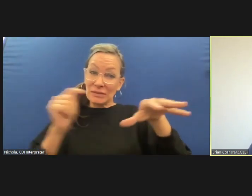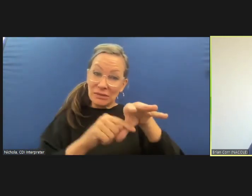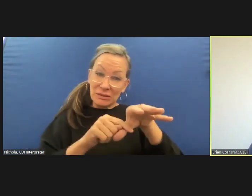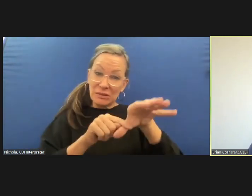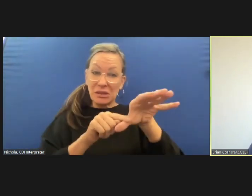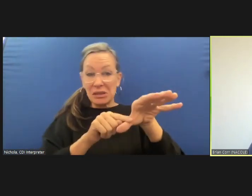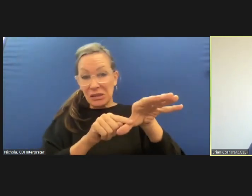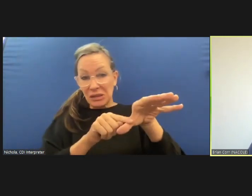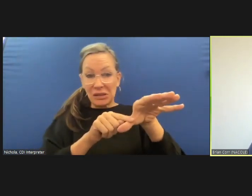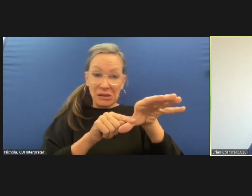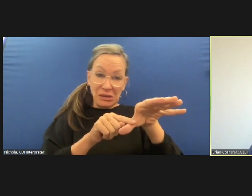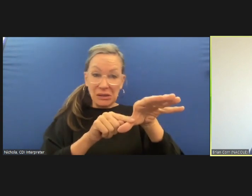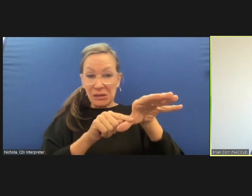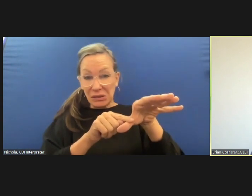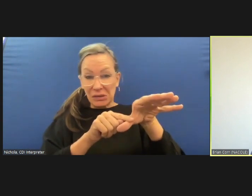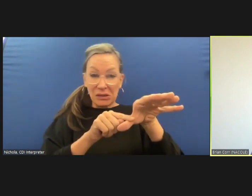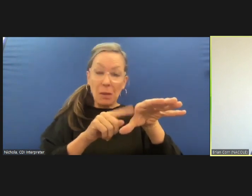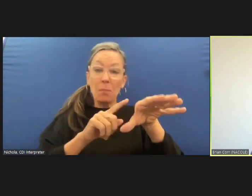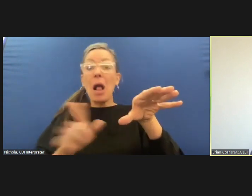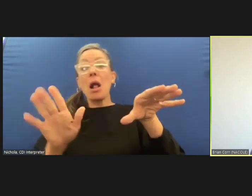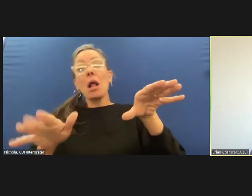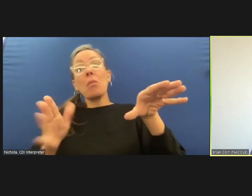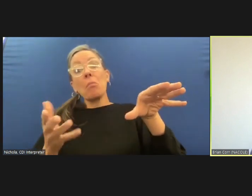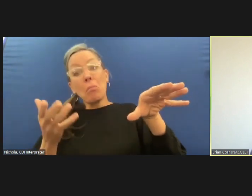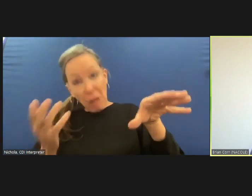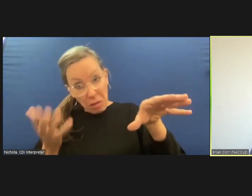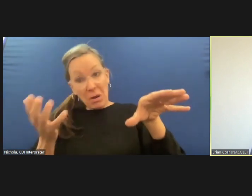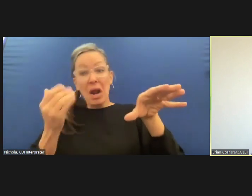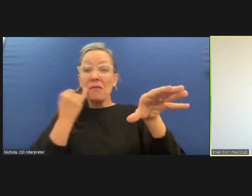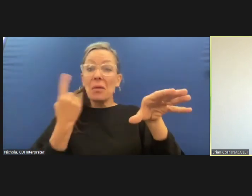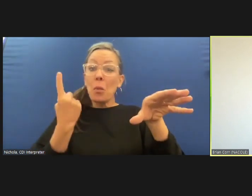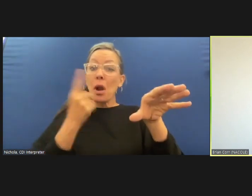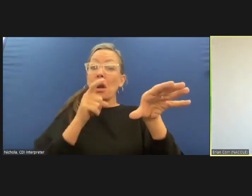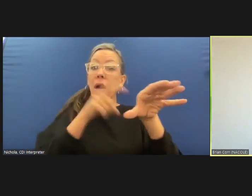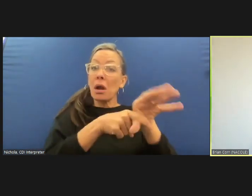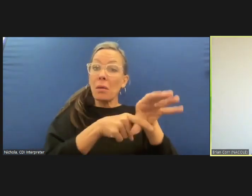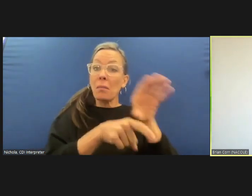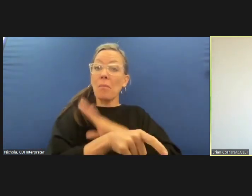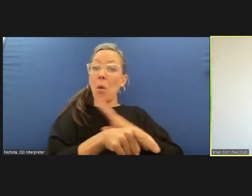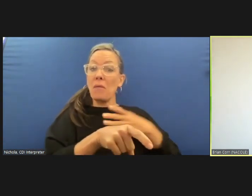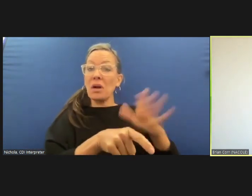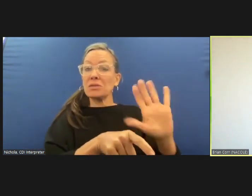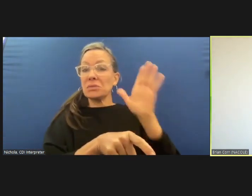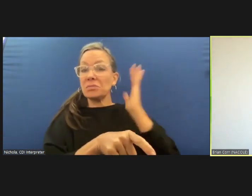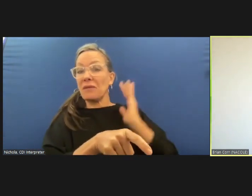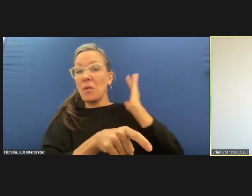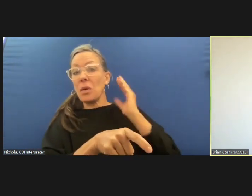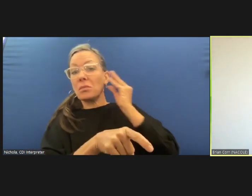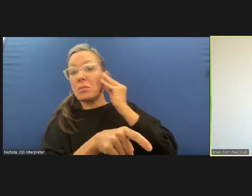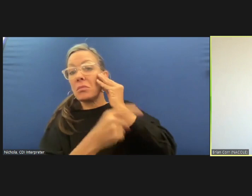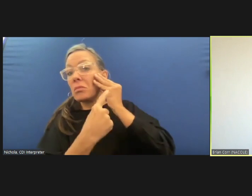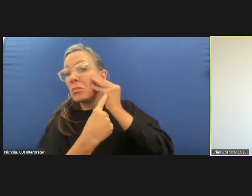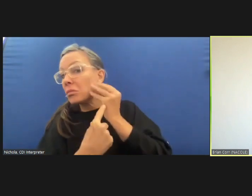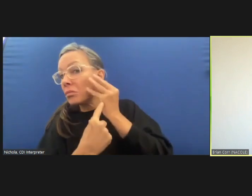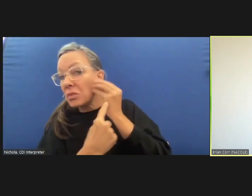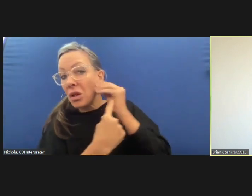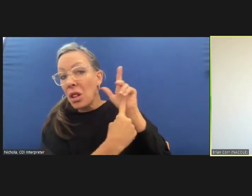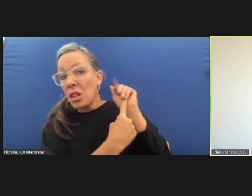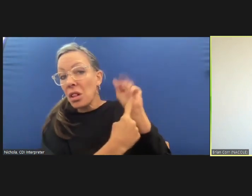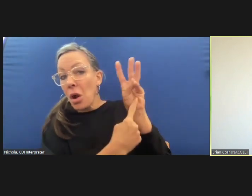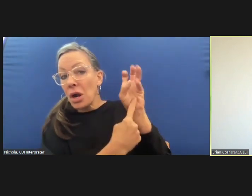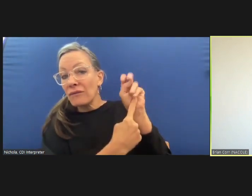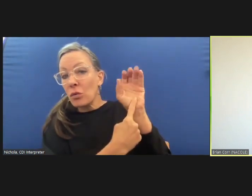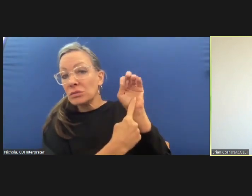seen who can um and see things from that perspective as part of a deliberative process can be helpful